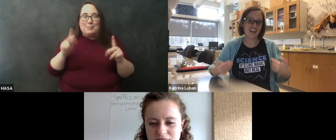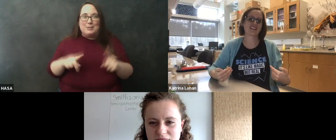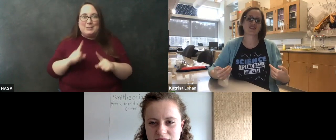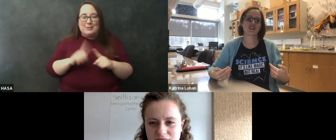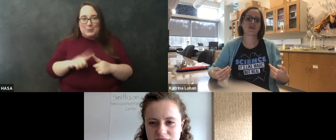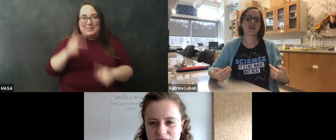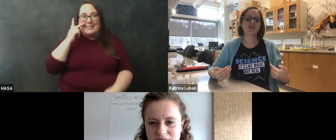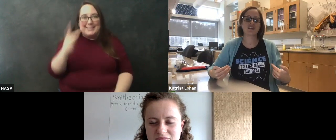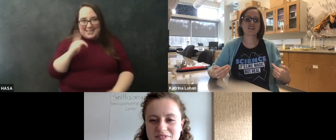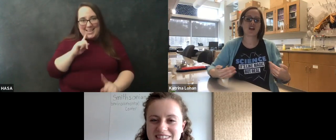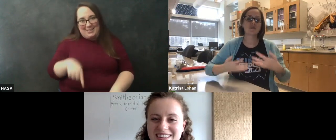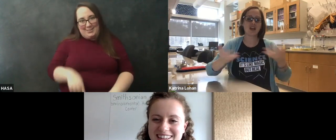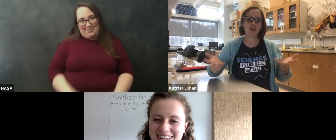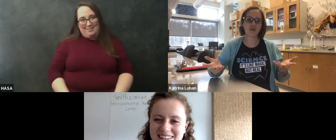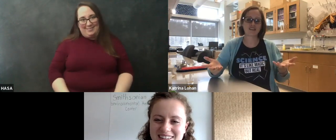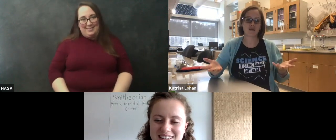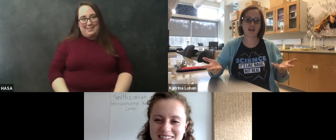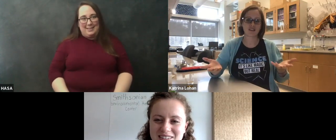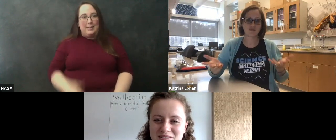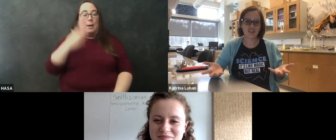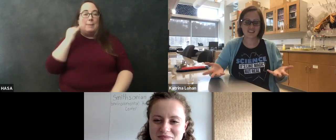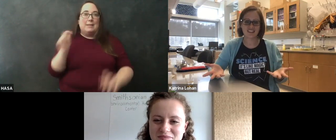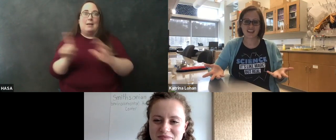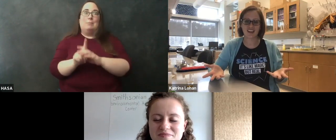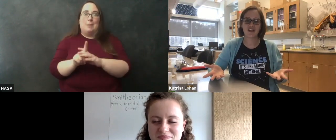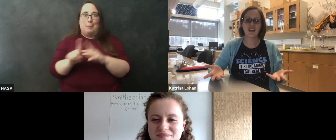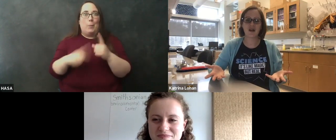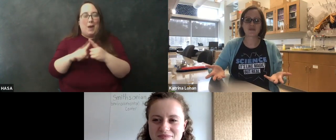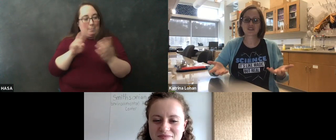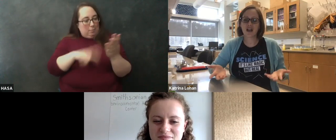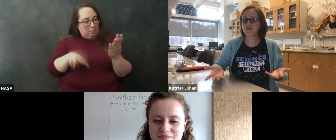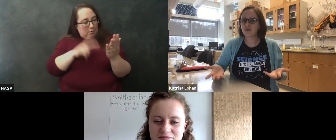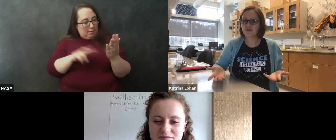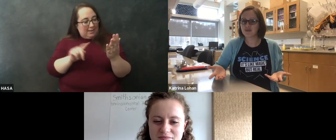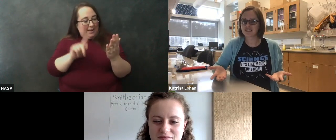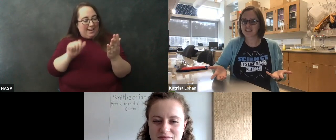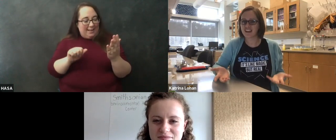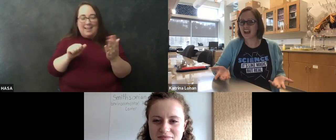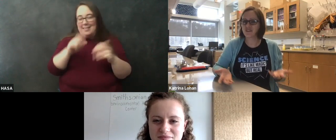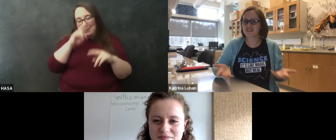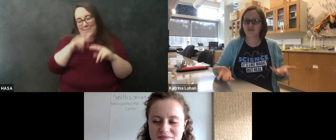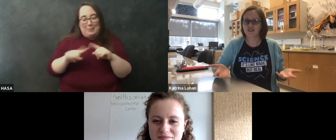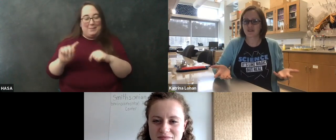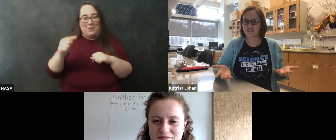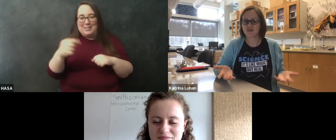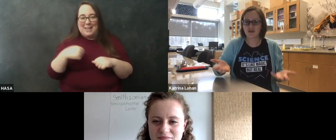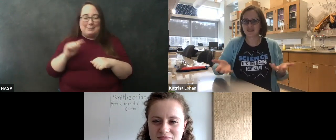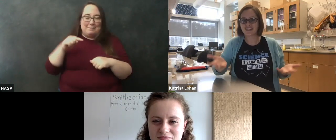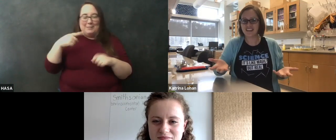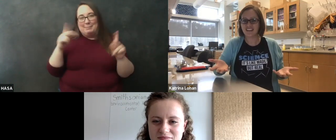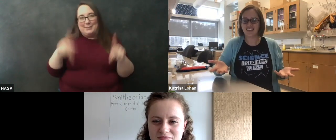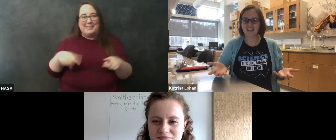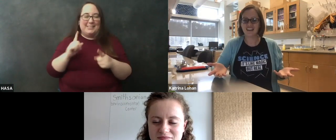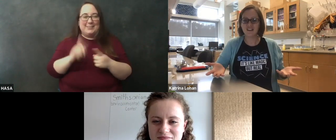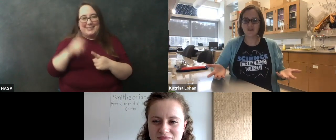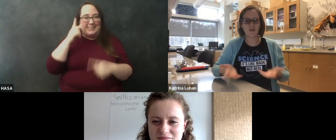see the answer because it comes up as i'm as i'm looking at the data um so it's kind of cool to be able to say like i was the first person to be able